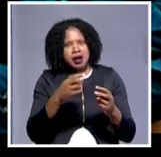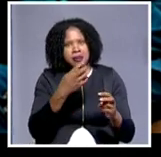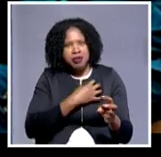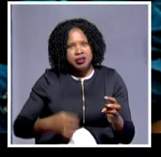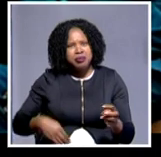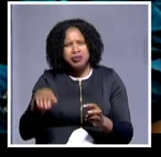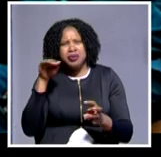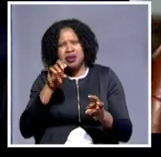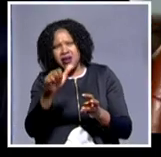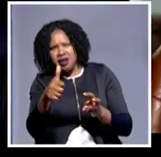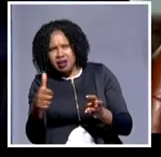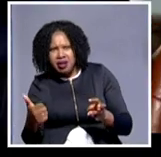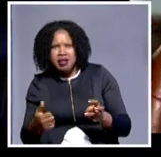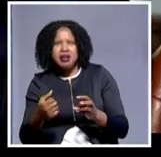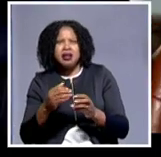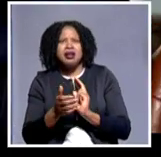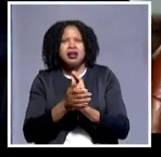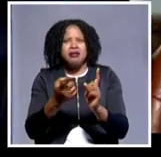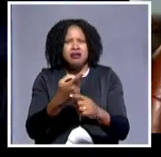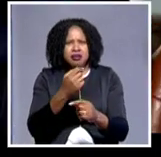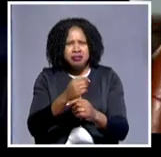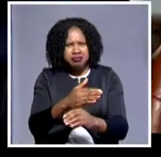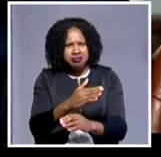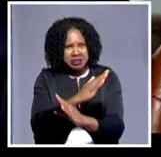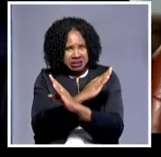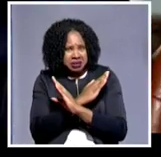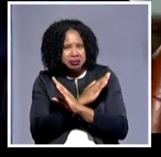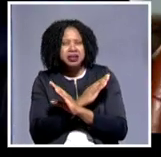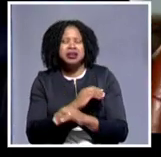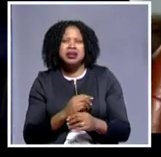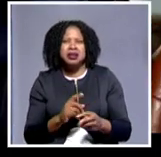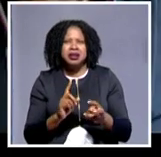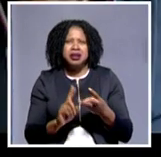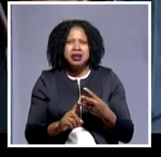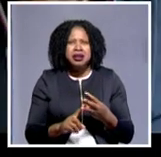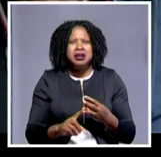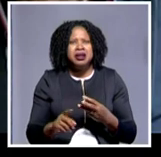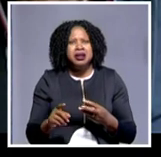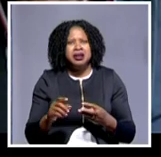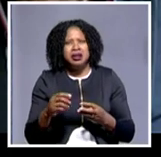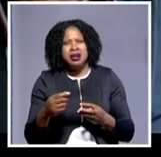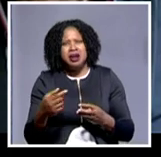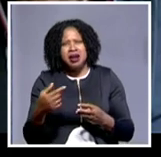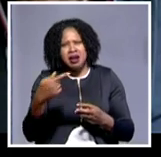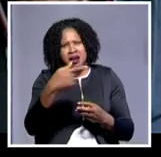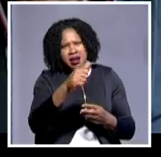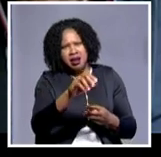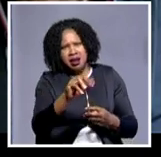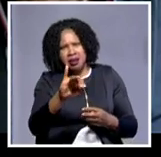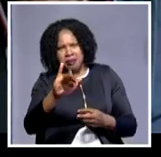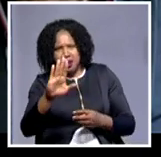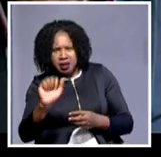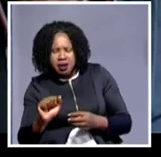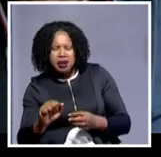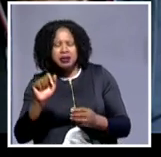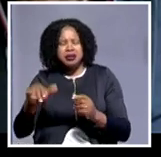many other Indian leaders from Zambia, from the trade union in Zambia, in South Africa, and many other institutions are going to